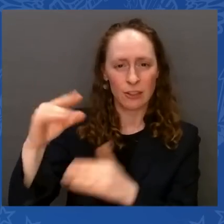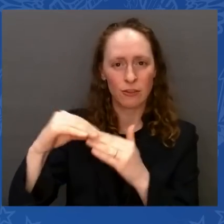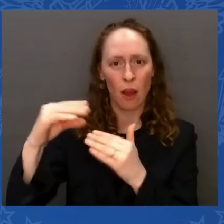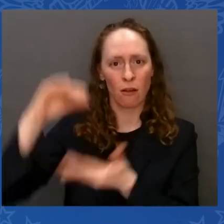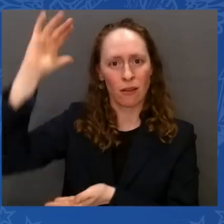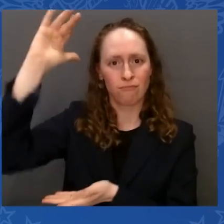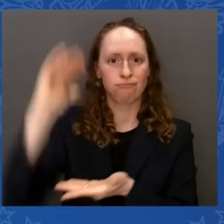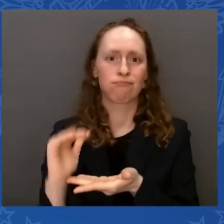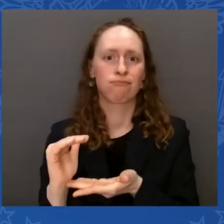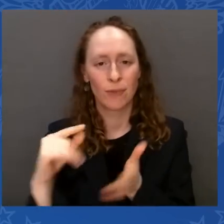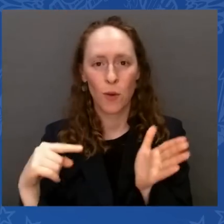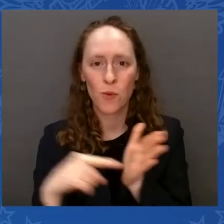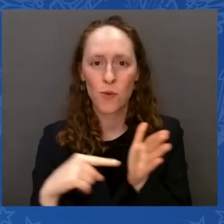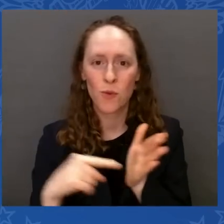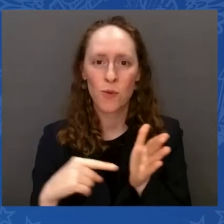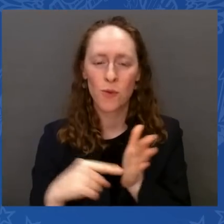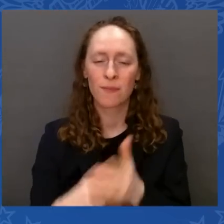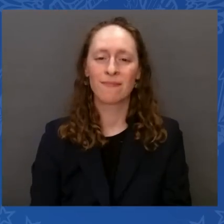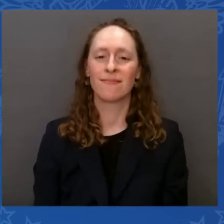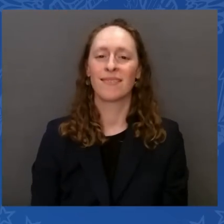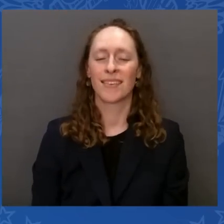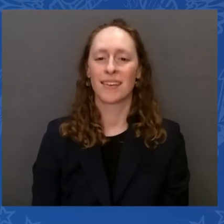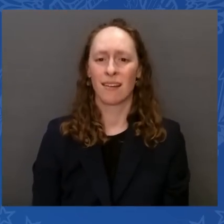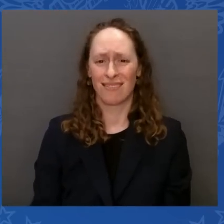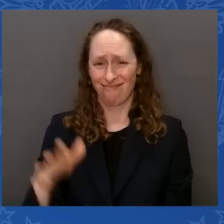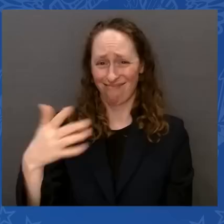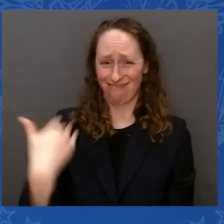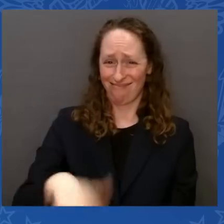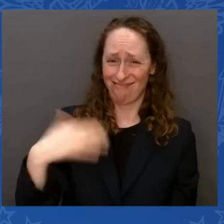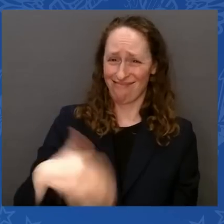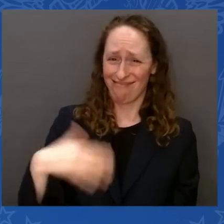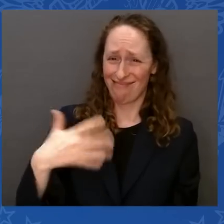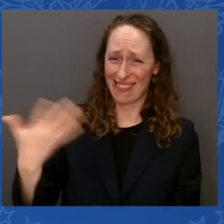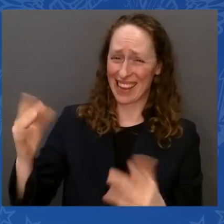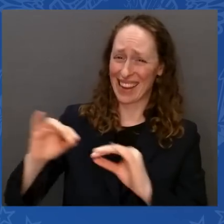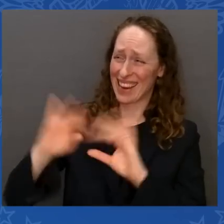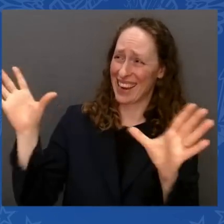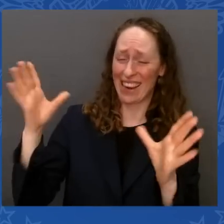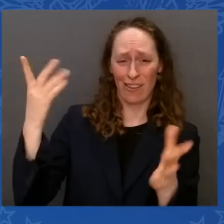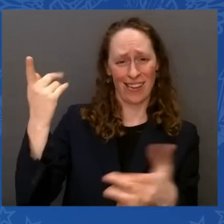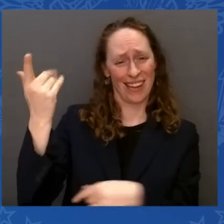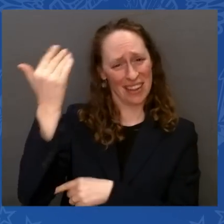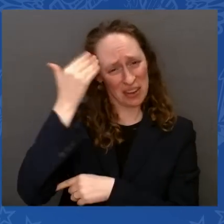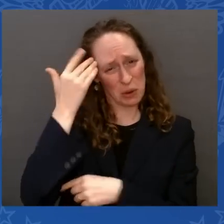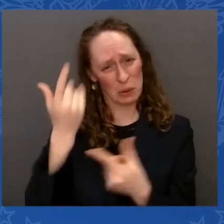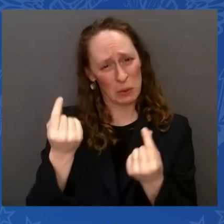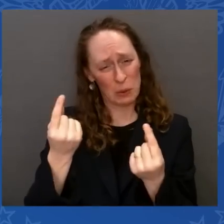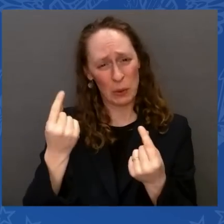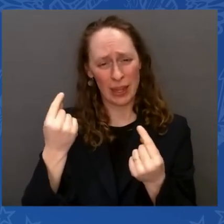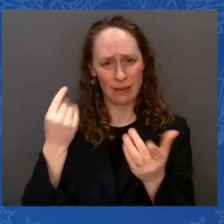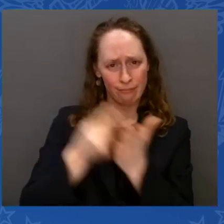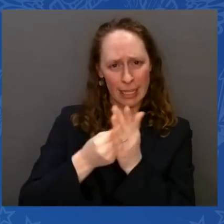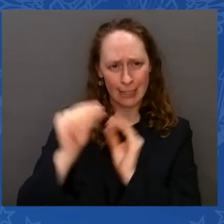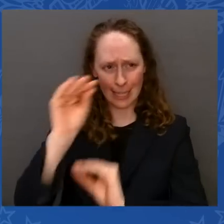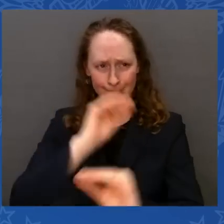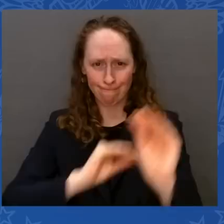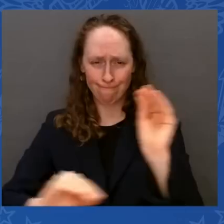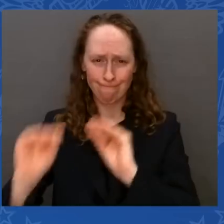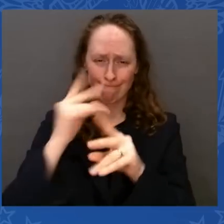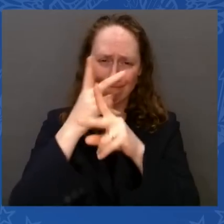responsibility. It's a track record that doesn't just happen by accident. It requires leadership